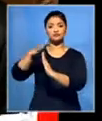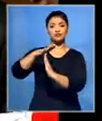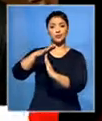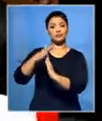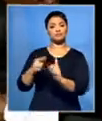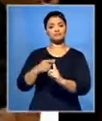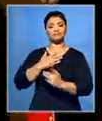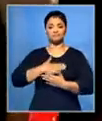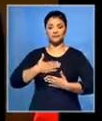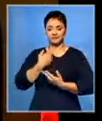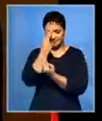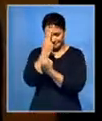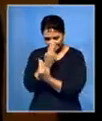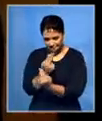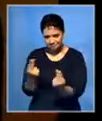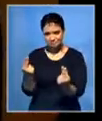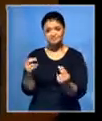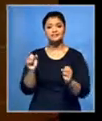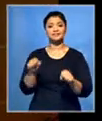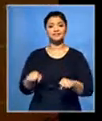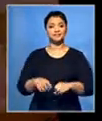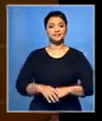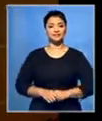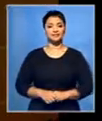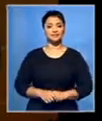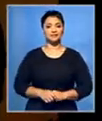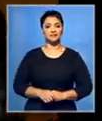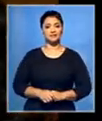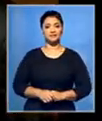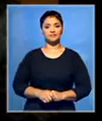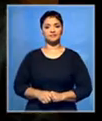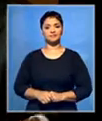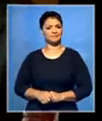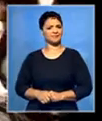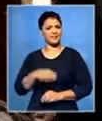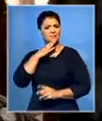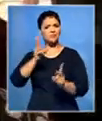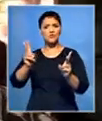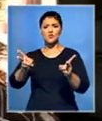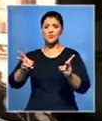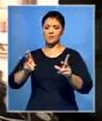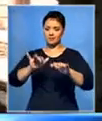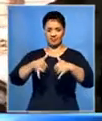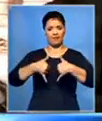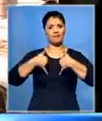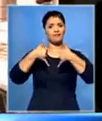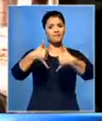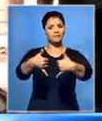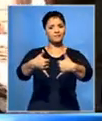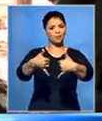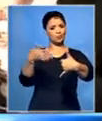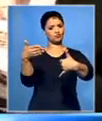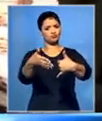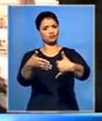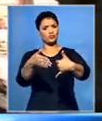Mazrui felt honored by the gesture. It's also unusual in Africa for awards to be for